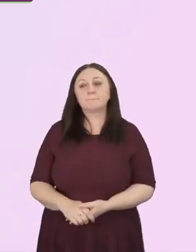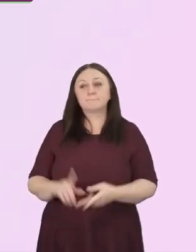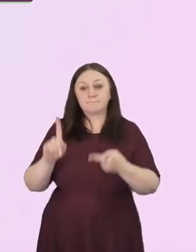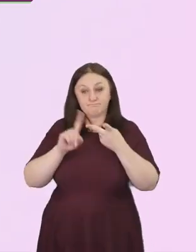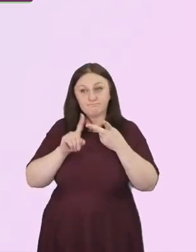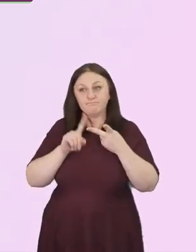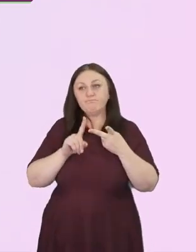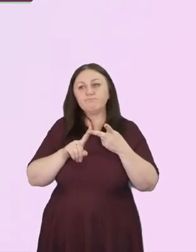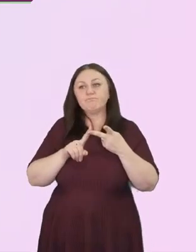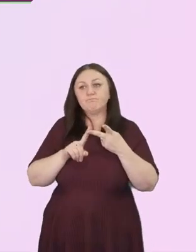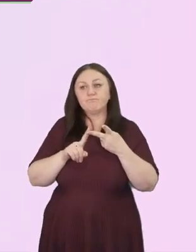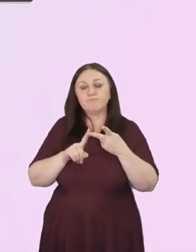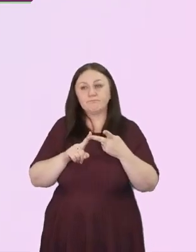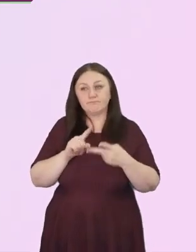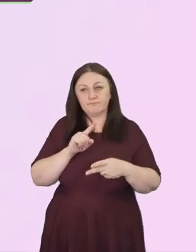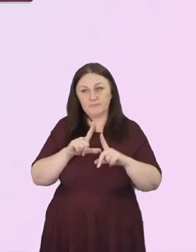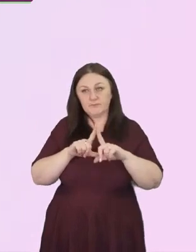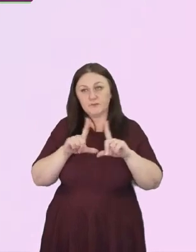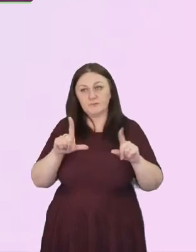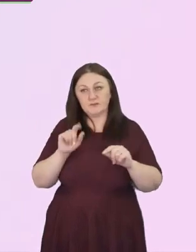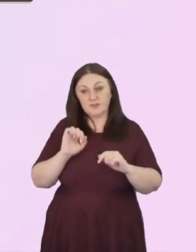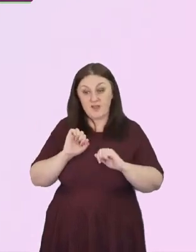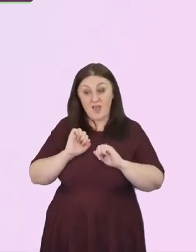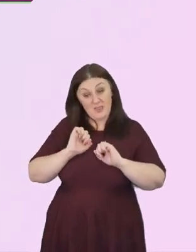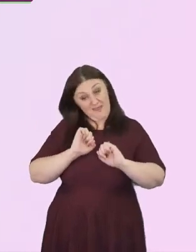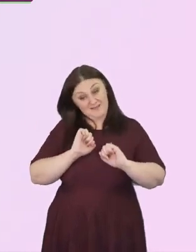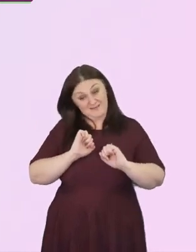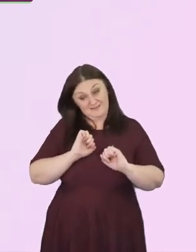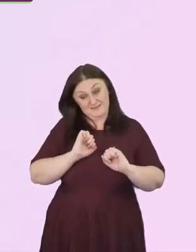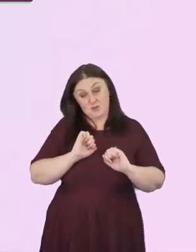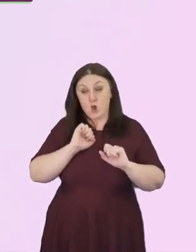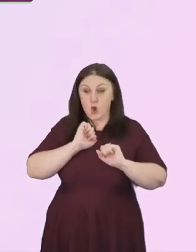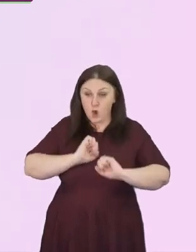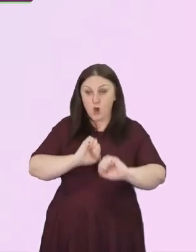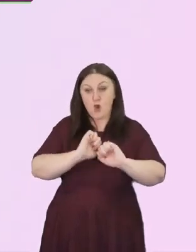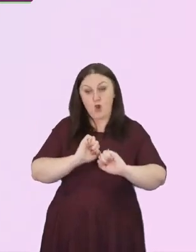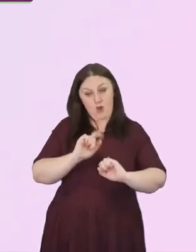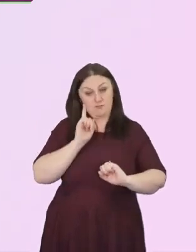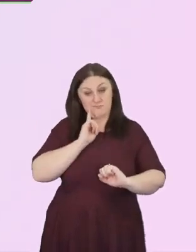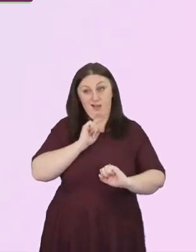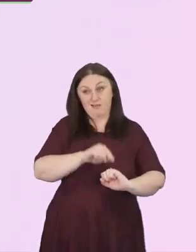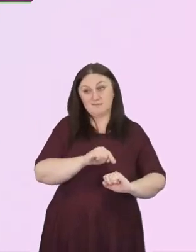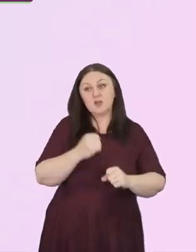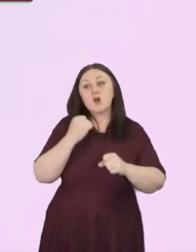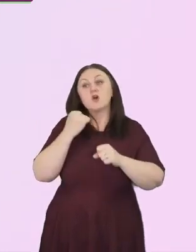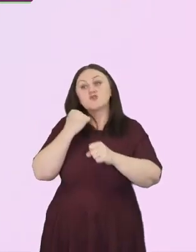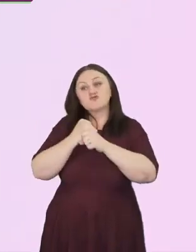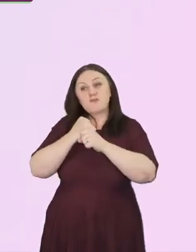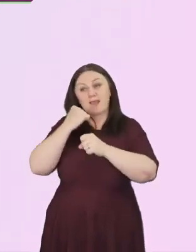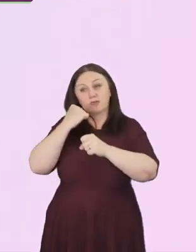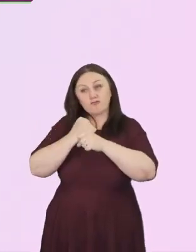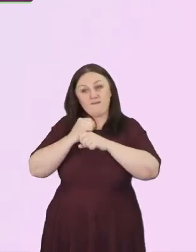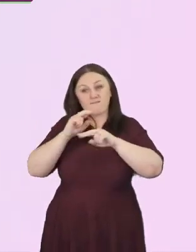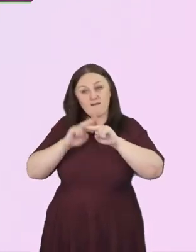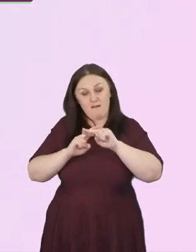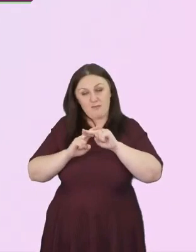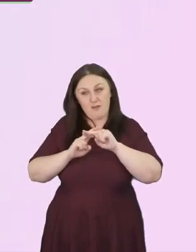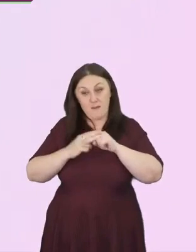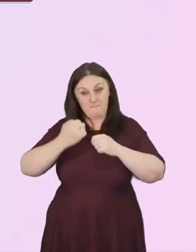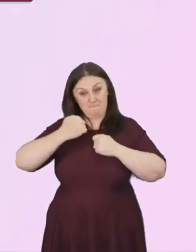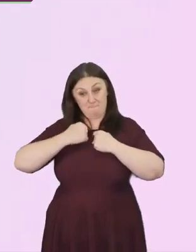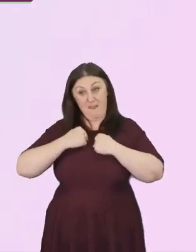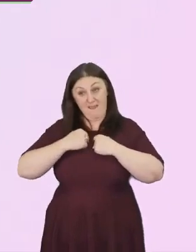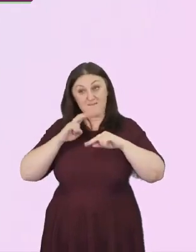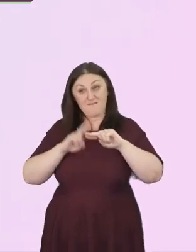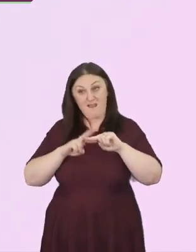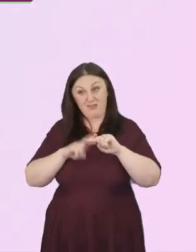Well, this is her great-grandfather. In fact, it's my dad. And he's receiving